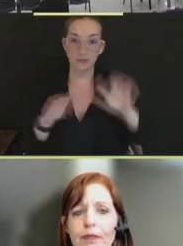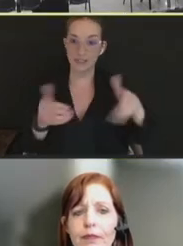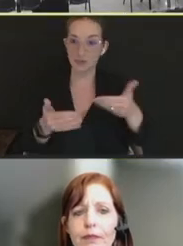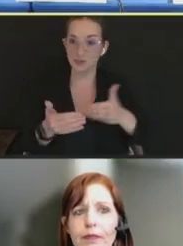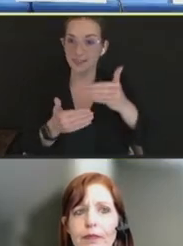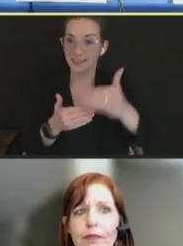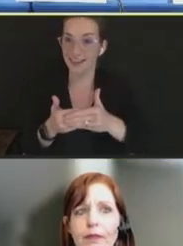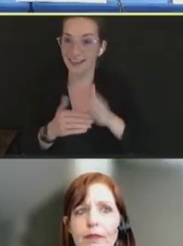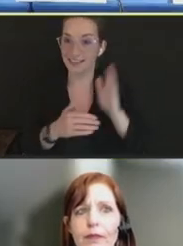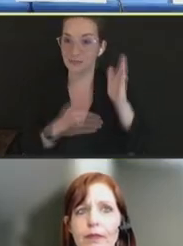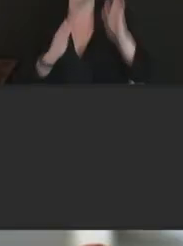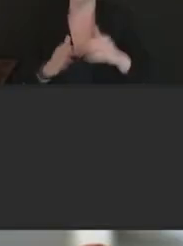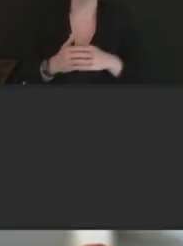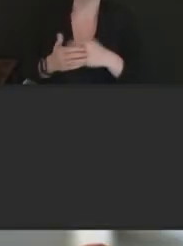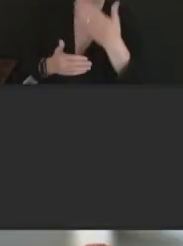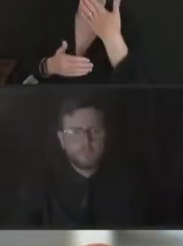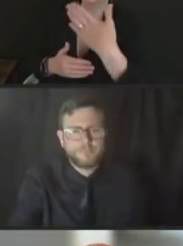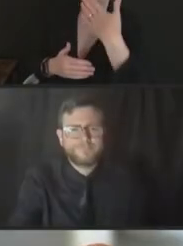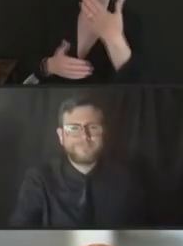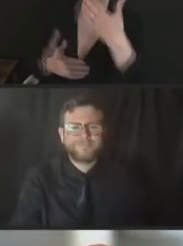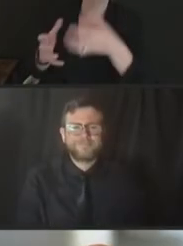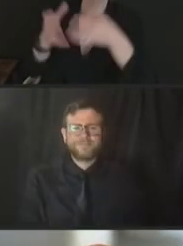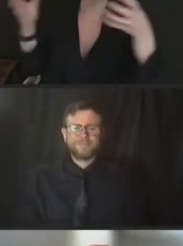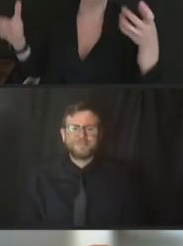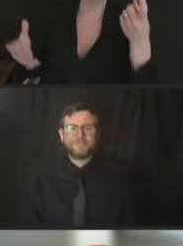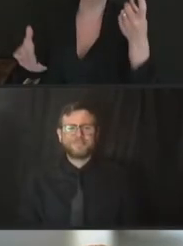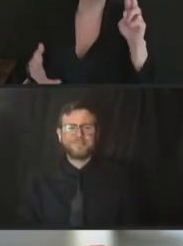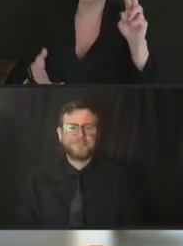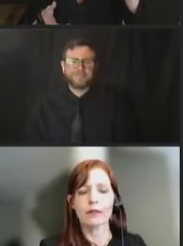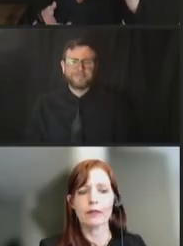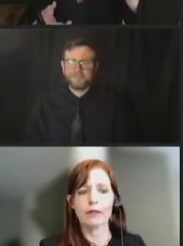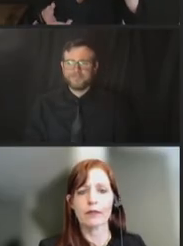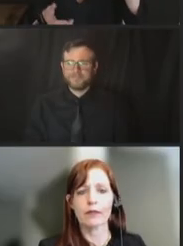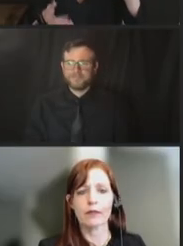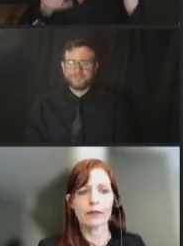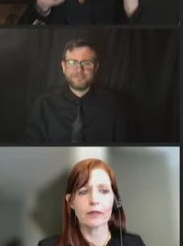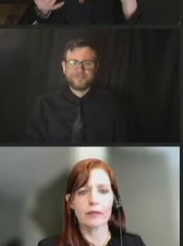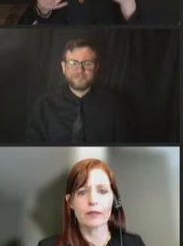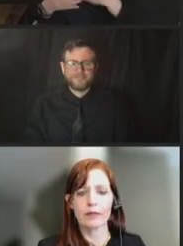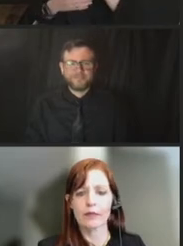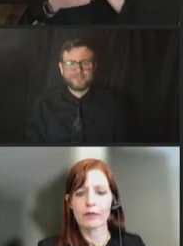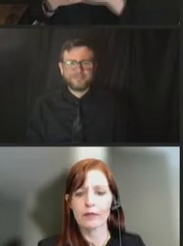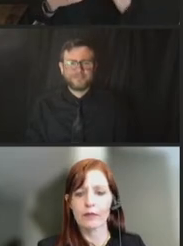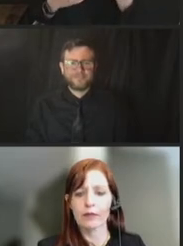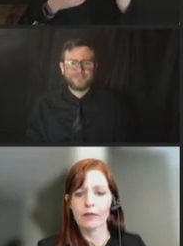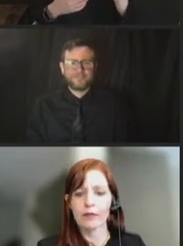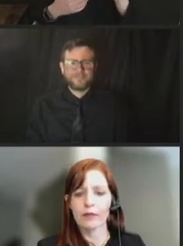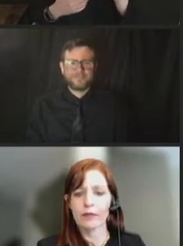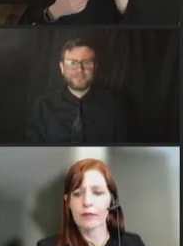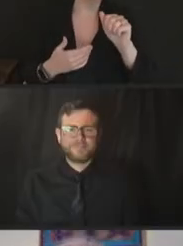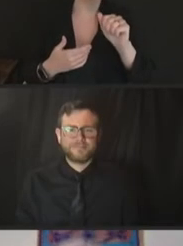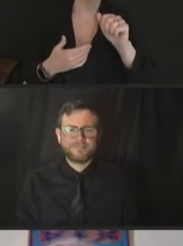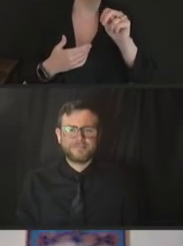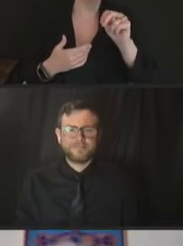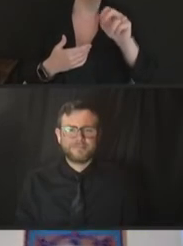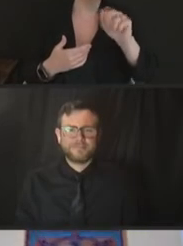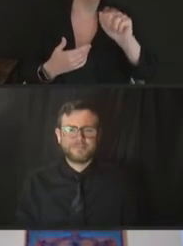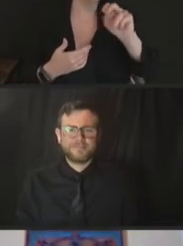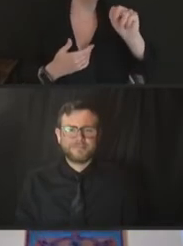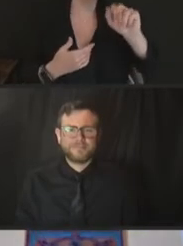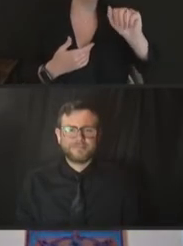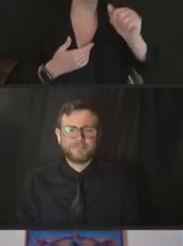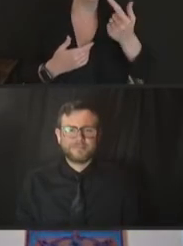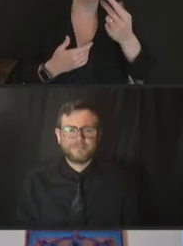Thank you very much, Dr. Swann. We will now move to Dr. Anna Nagurney from the University of Massachusetts Amherst